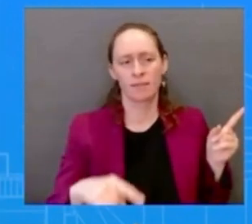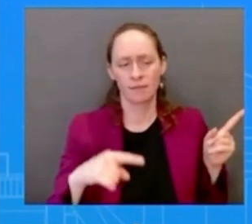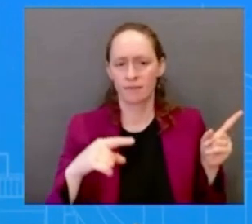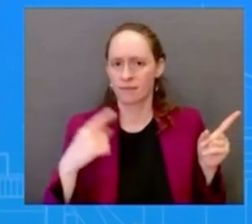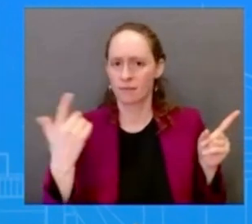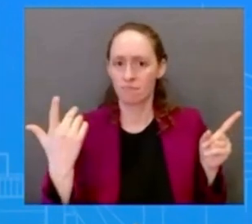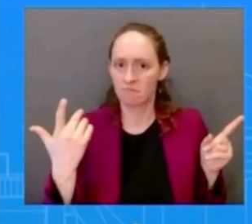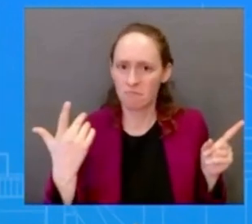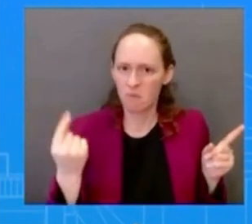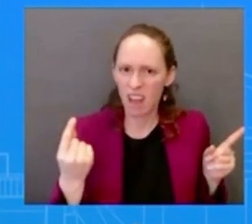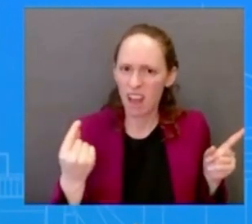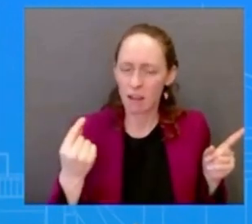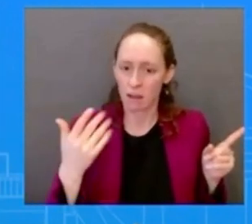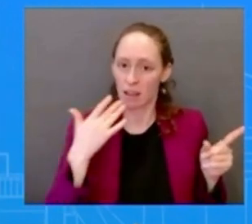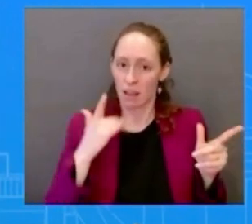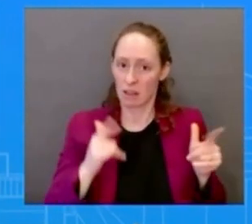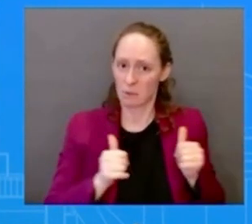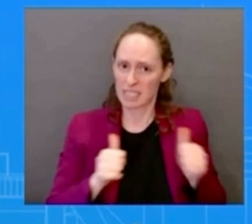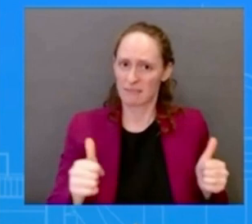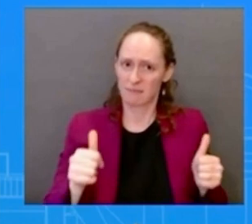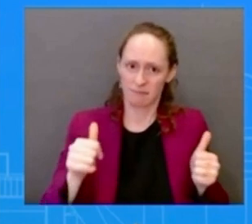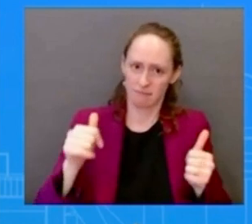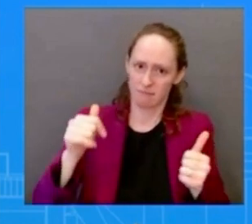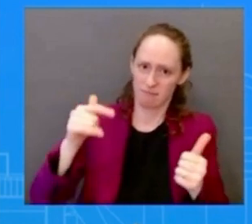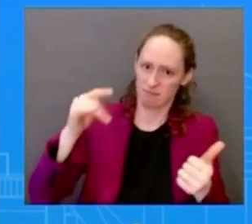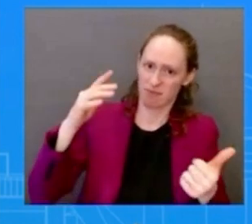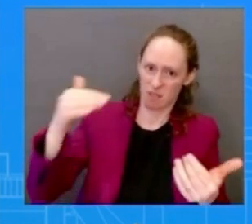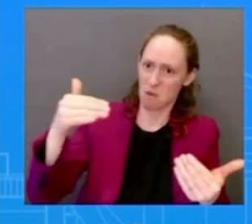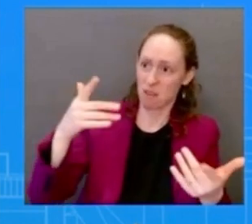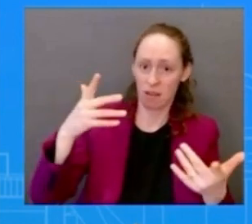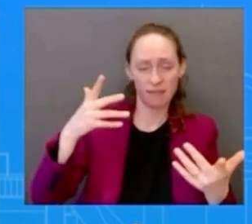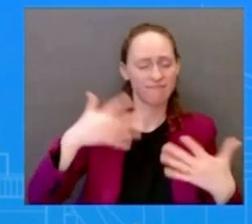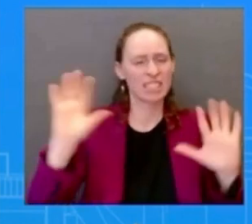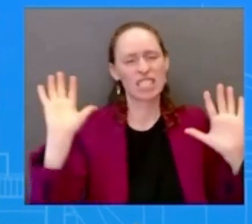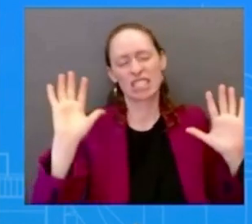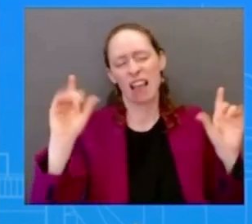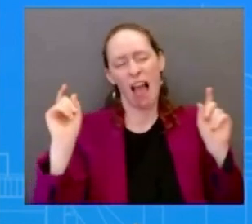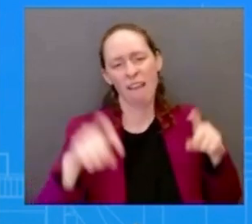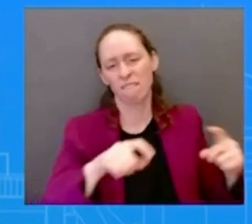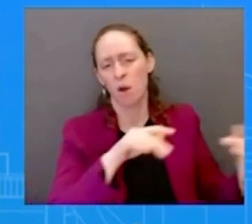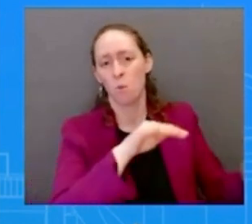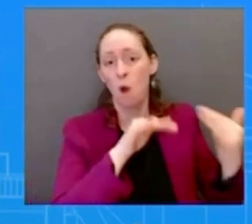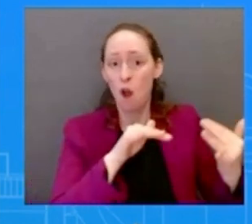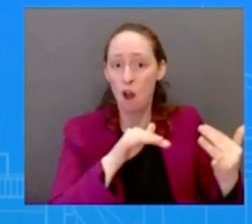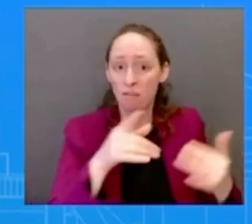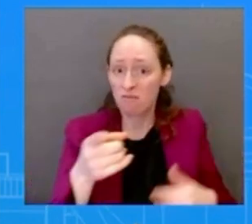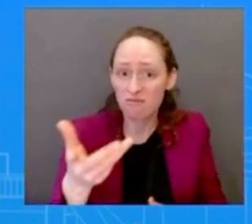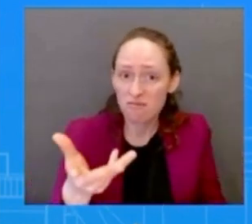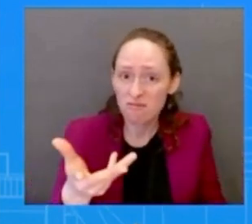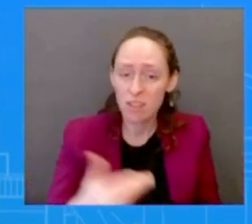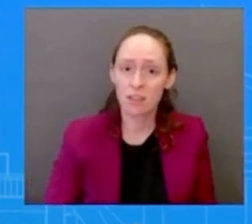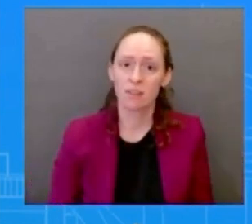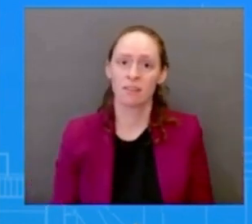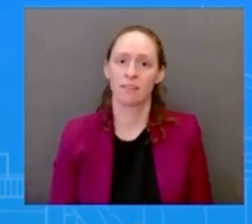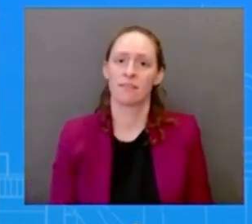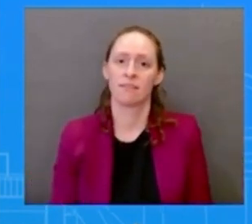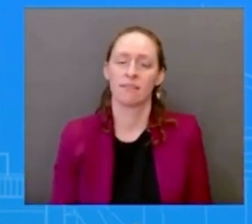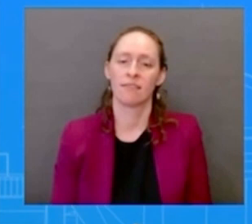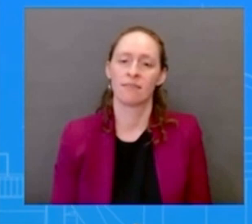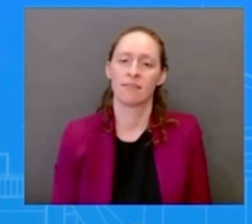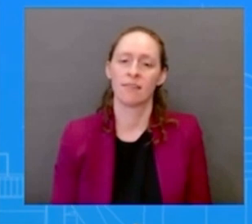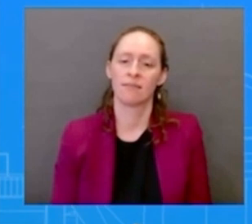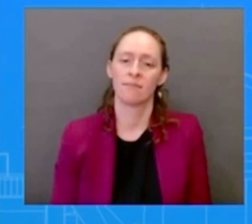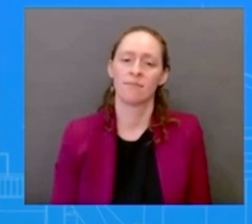earlier uh we have had the lines of communications with russia has been open we've had uh those conversations uh with um